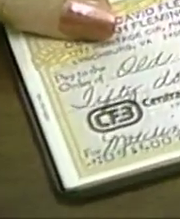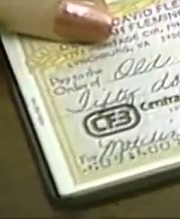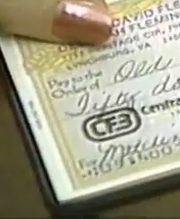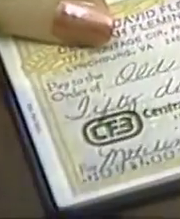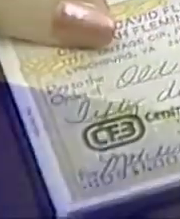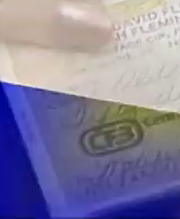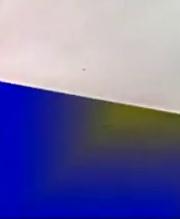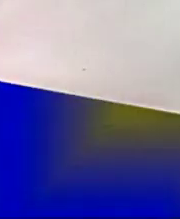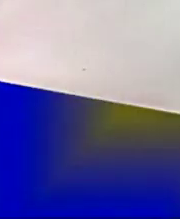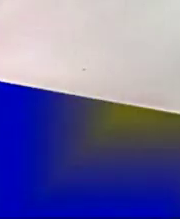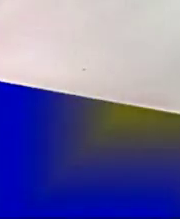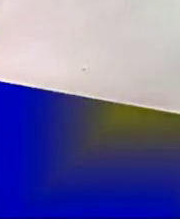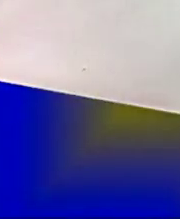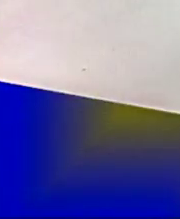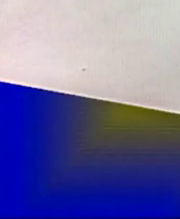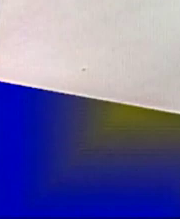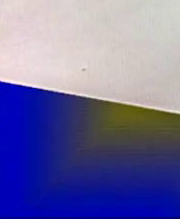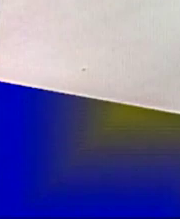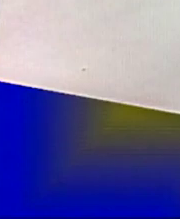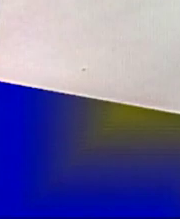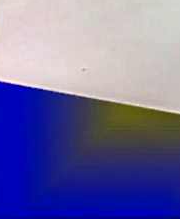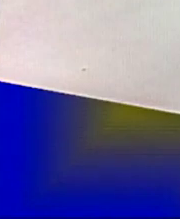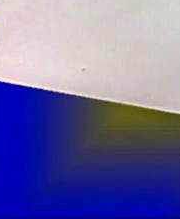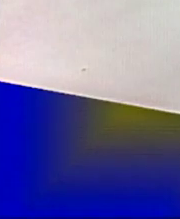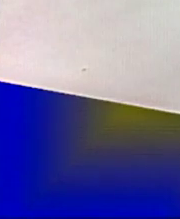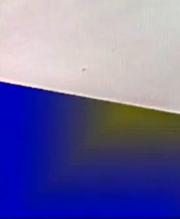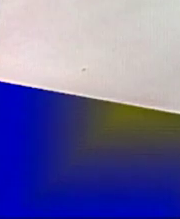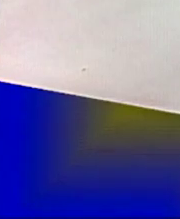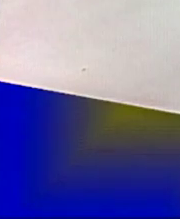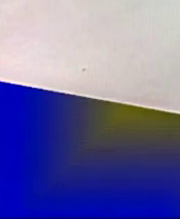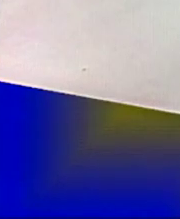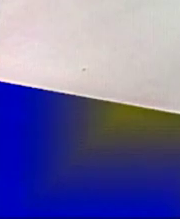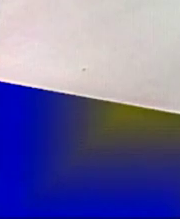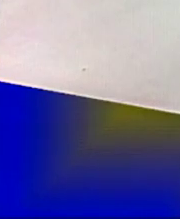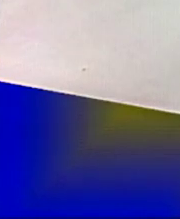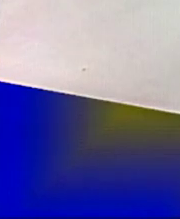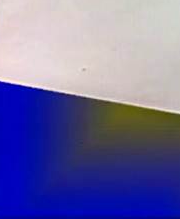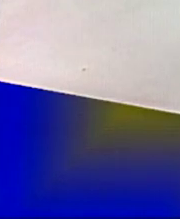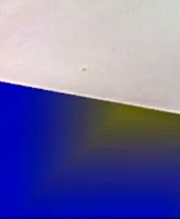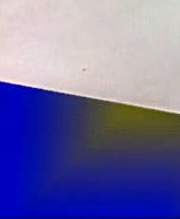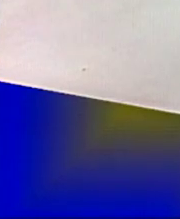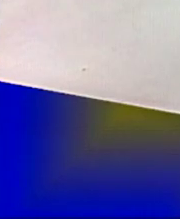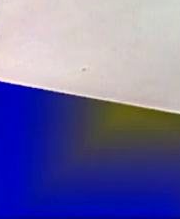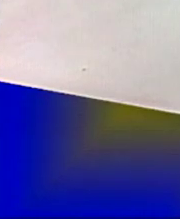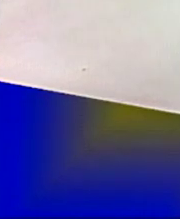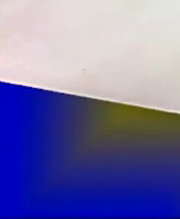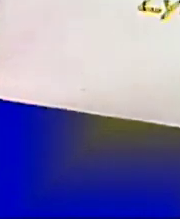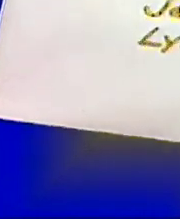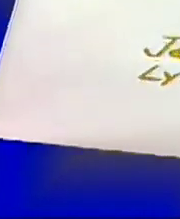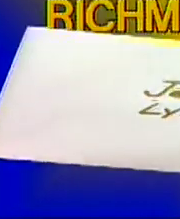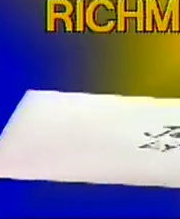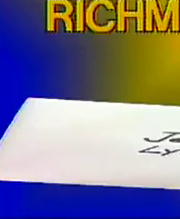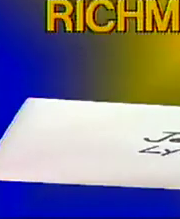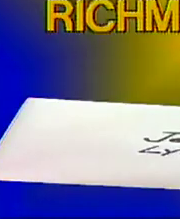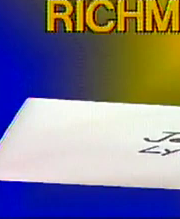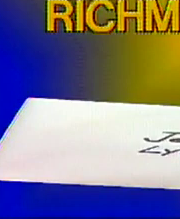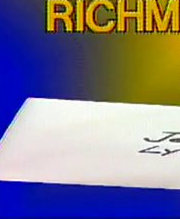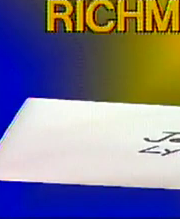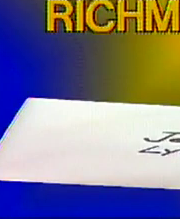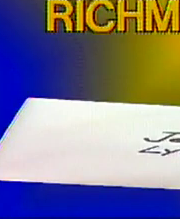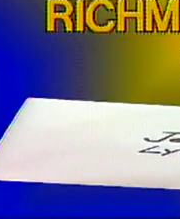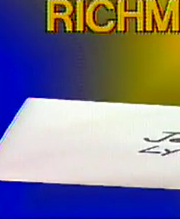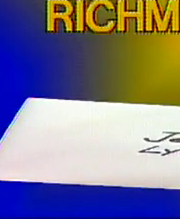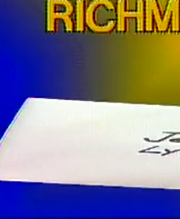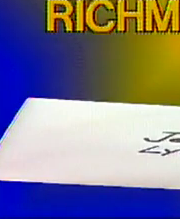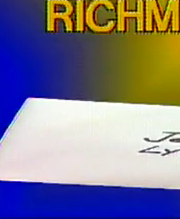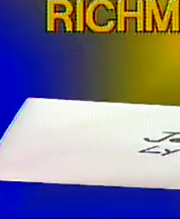send your gift to Jerry Falwell, Lynchburg, VA 24514 In Canada, write to